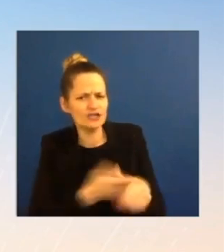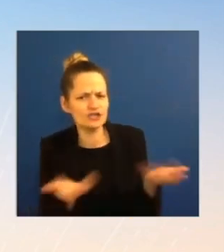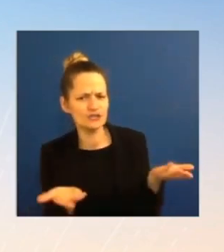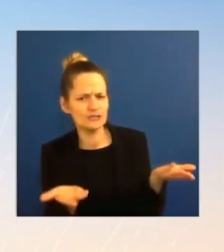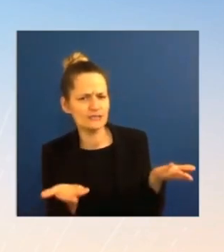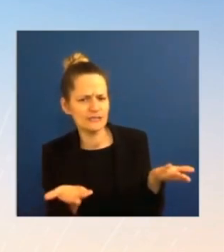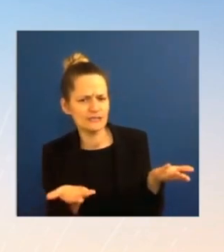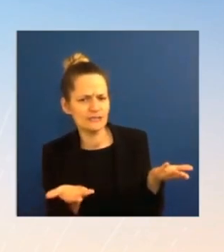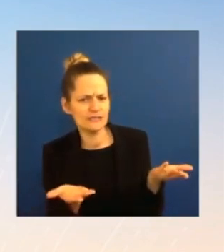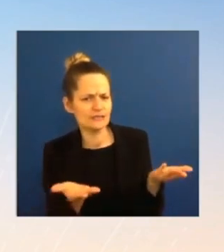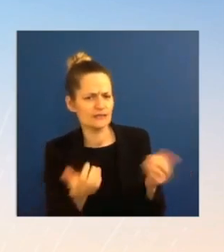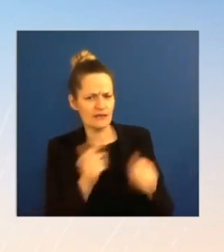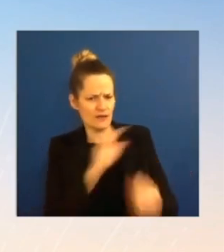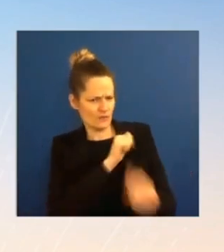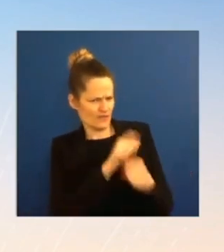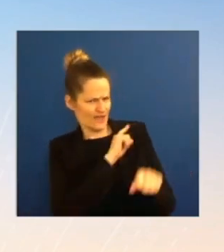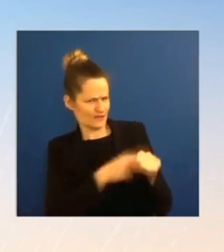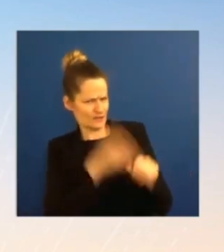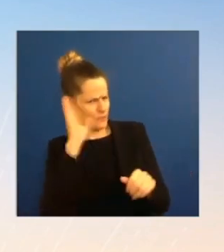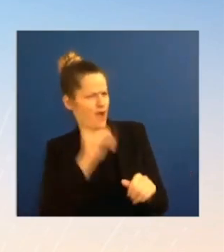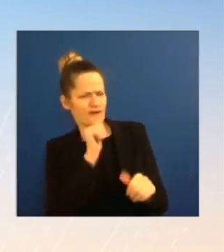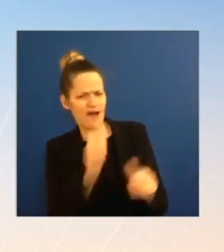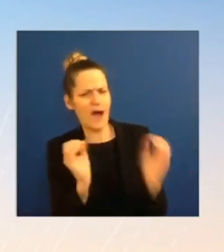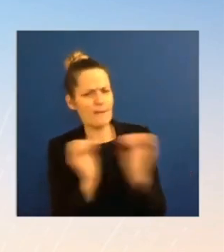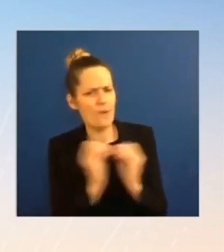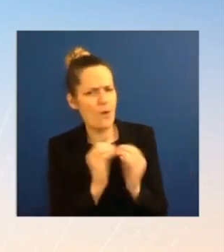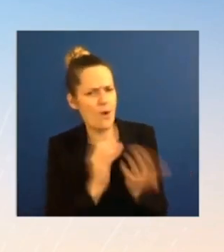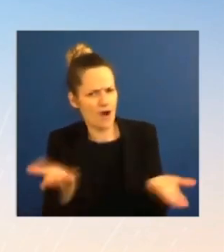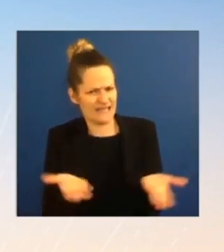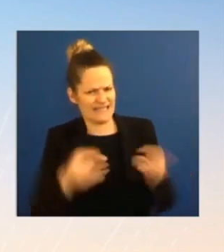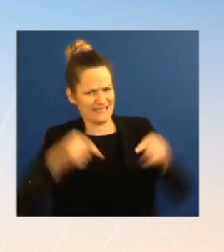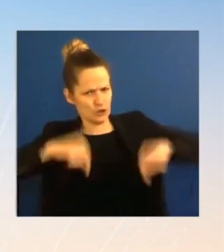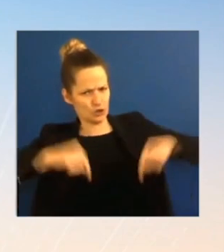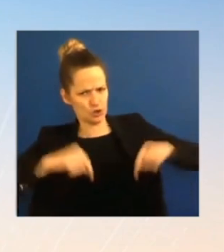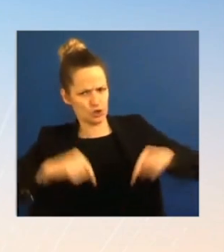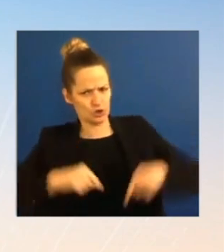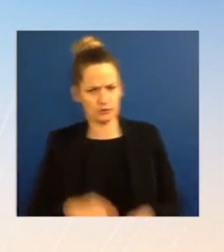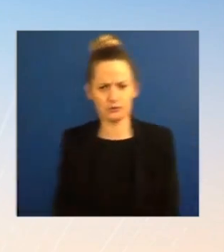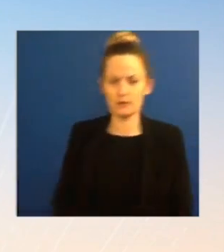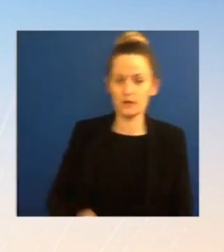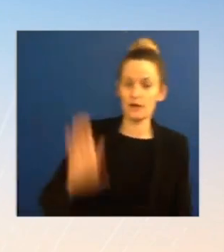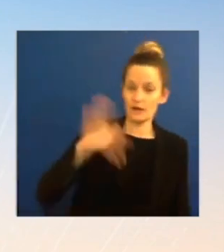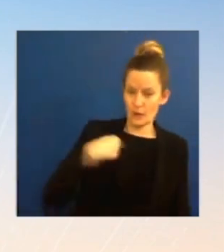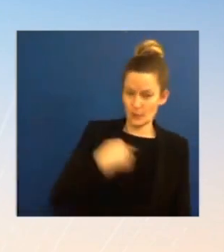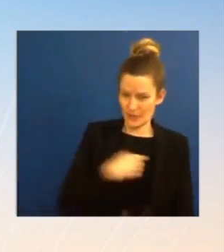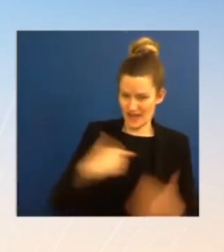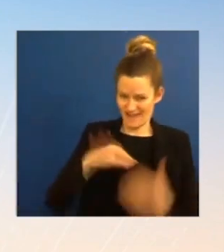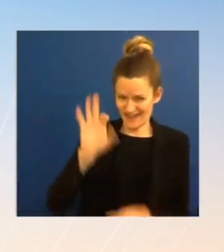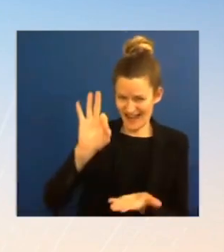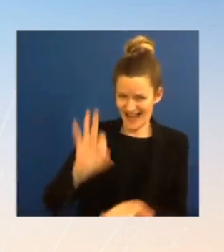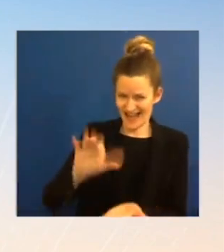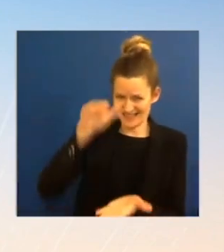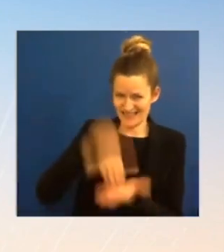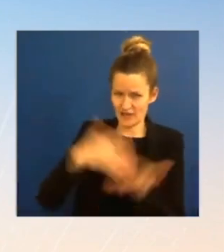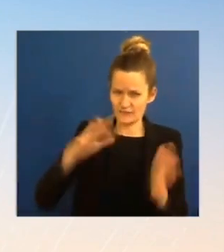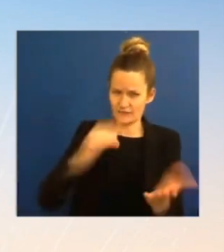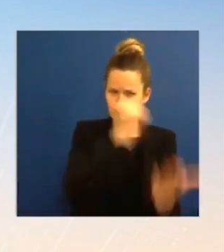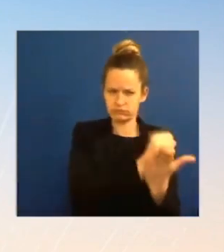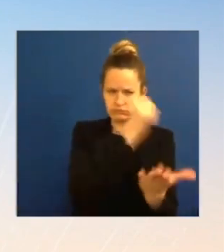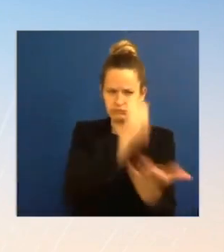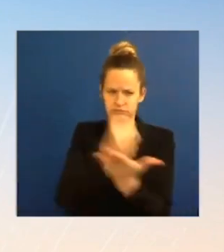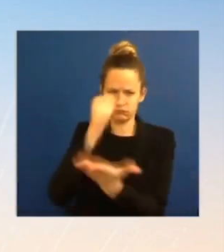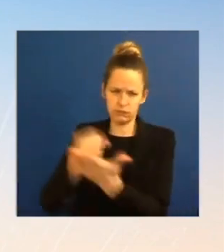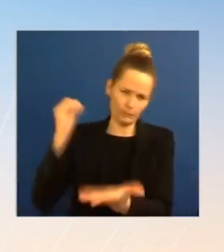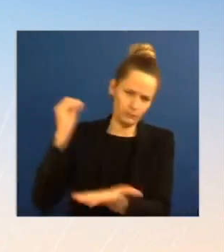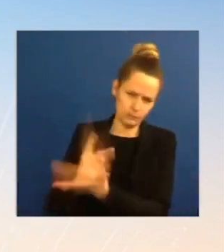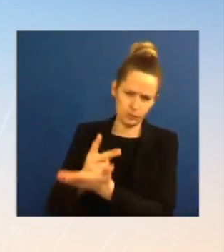Ms. Well, there are 9,000 approved oil leases that the oil companies are not tapping into currently, so I would ask them that question. Is there